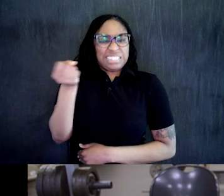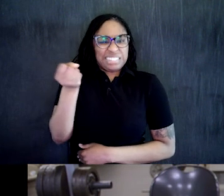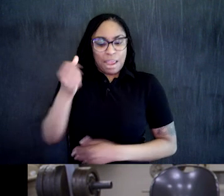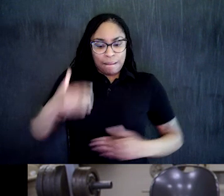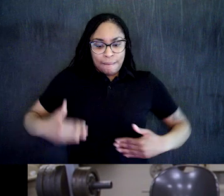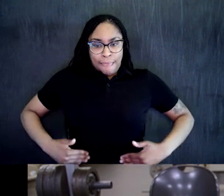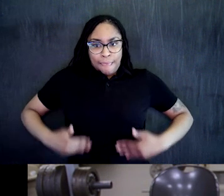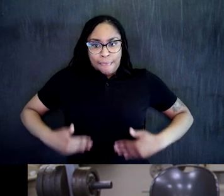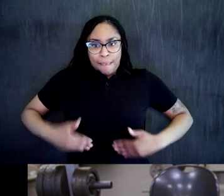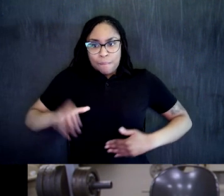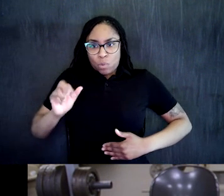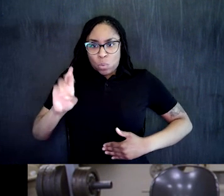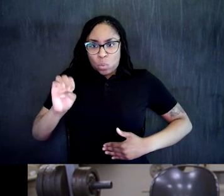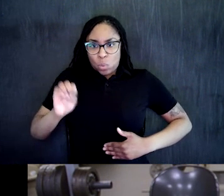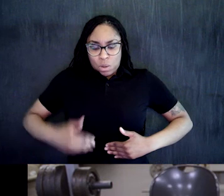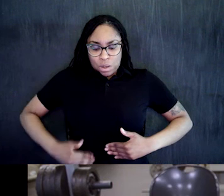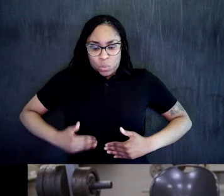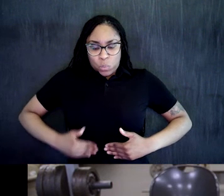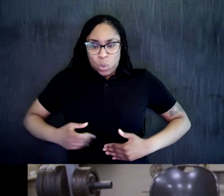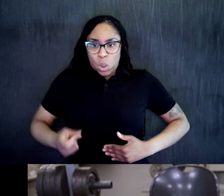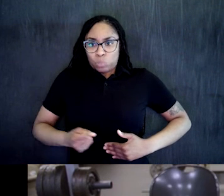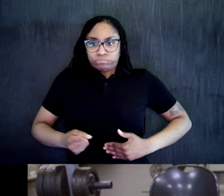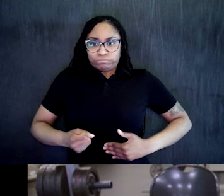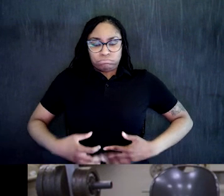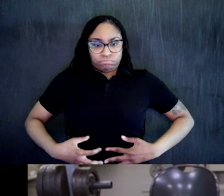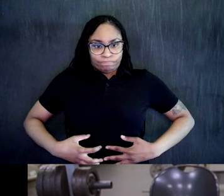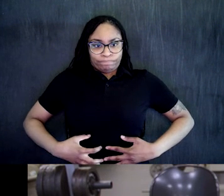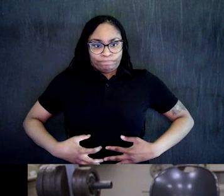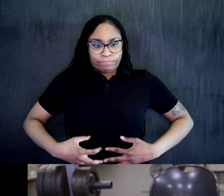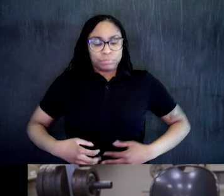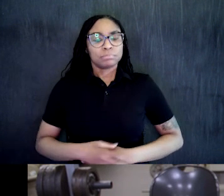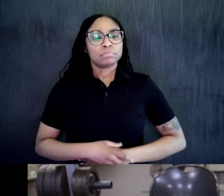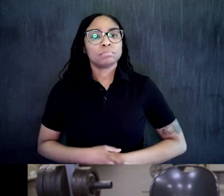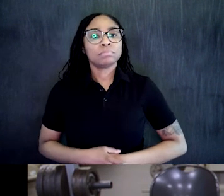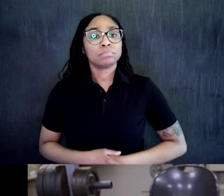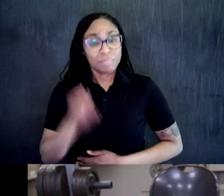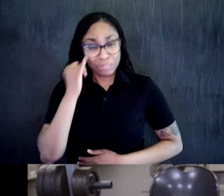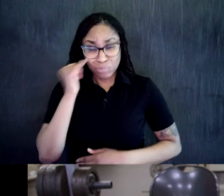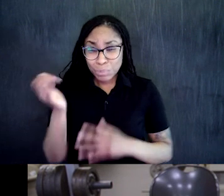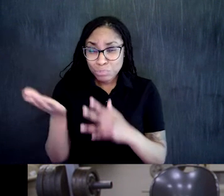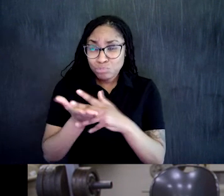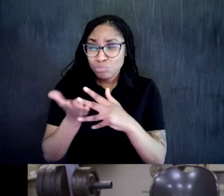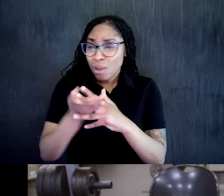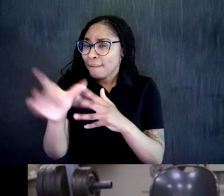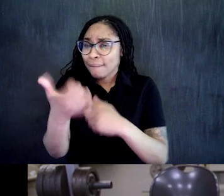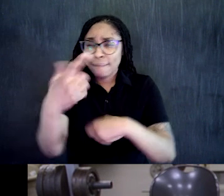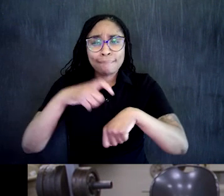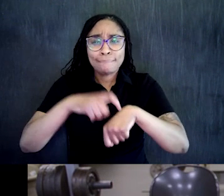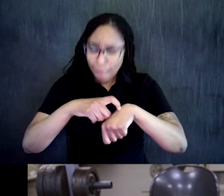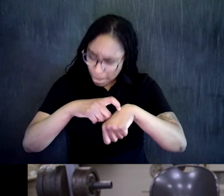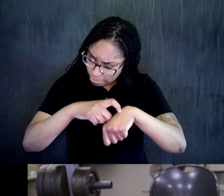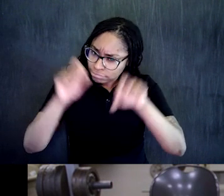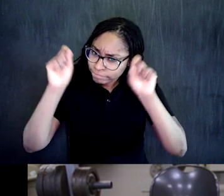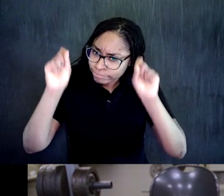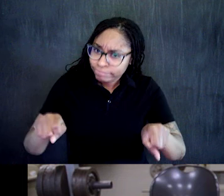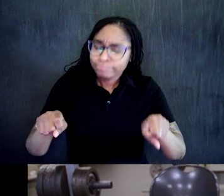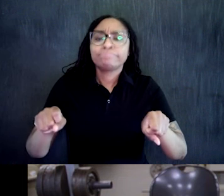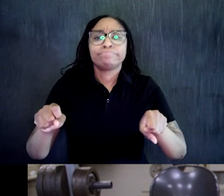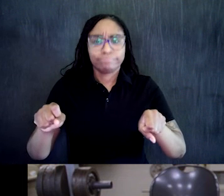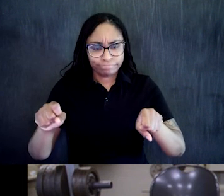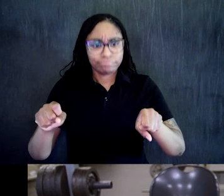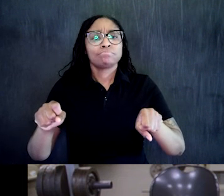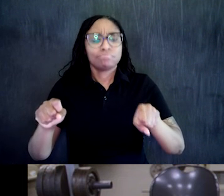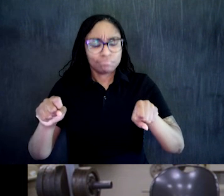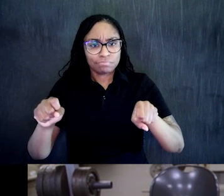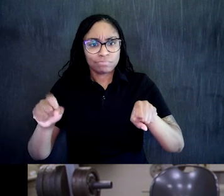whole way. Back and forth. If you need to take a break at any time, do so. Right. If you need to rest,